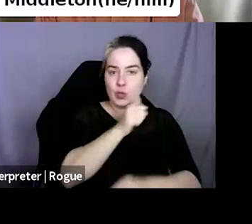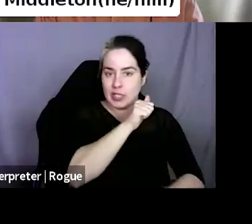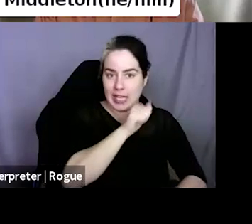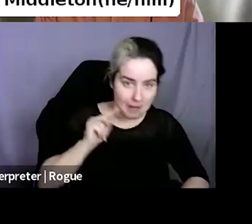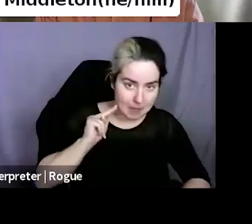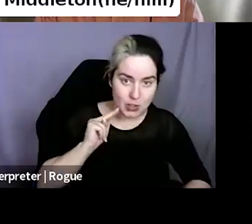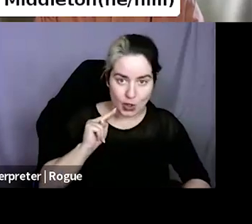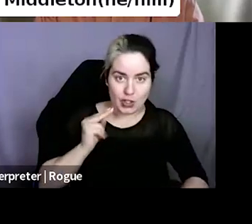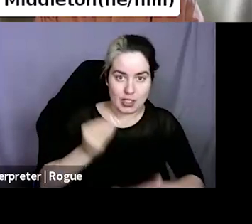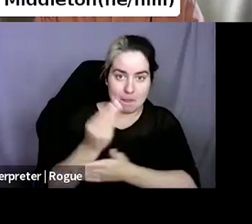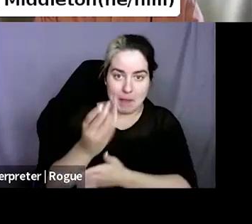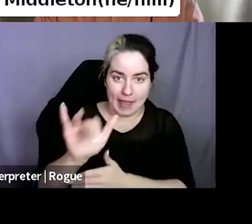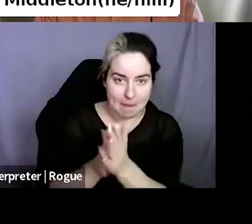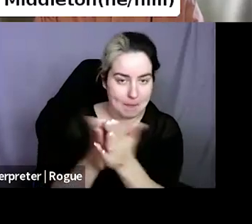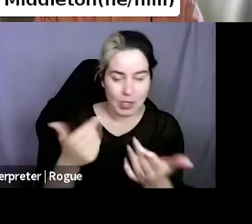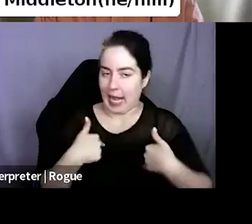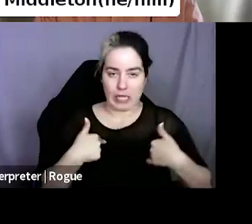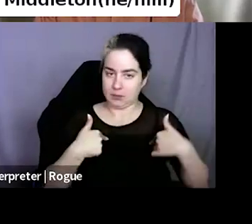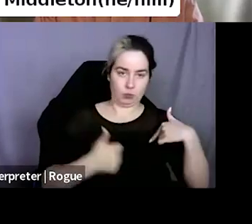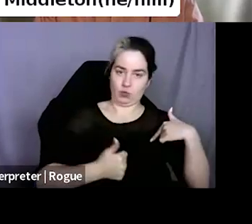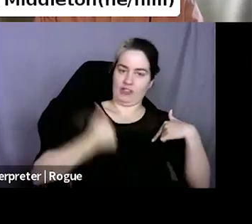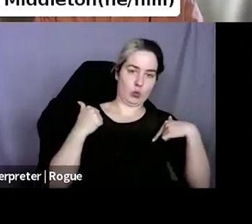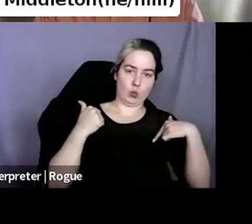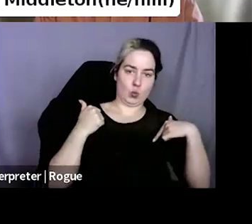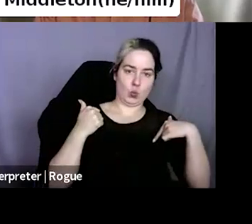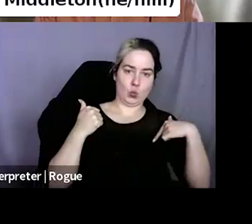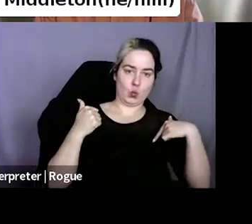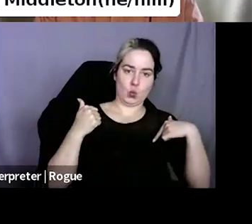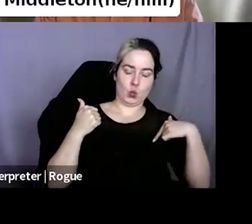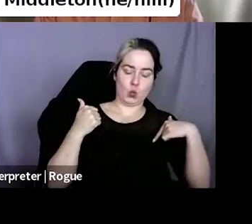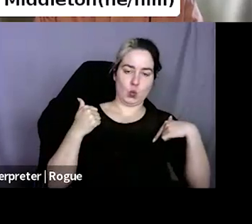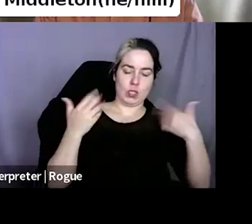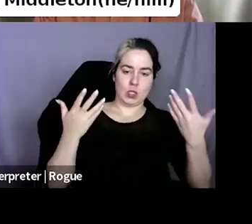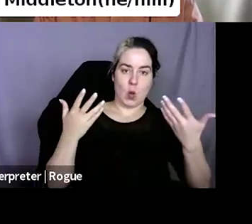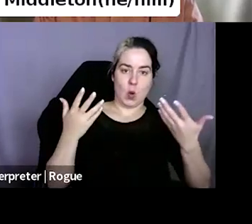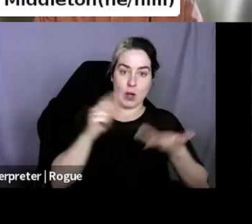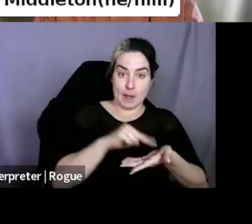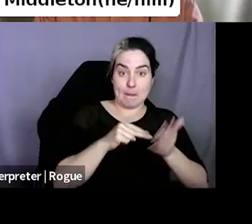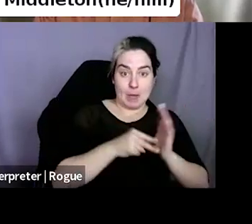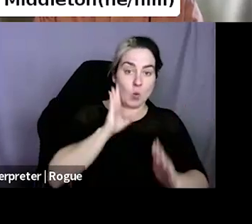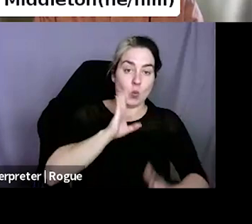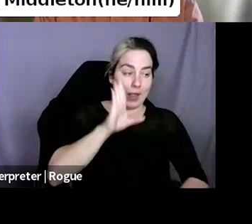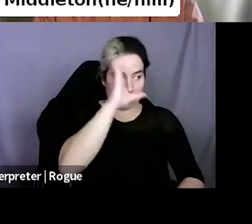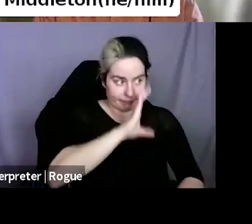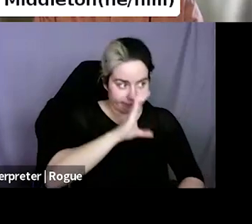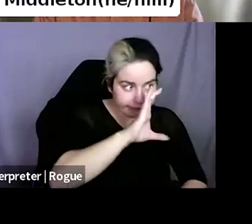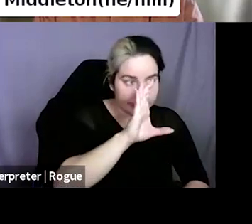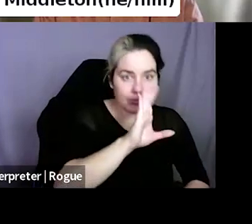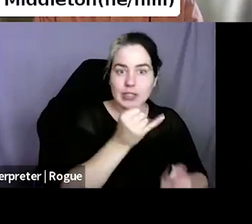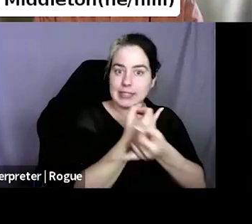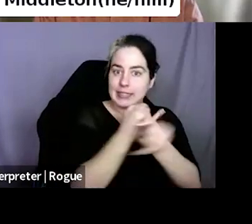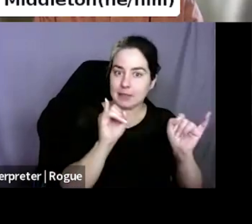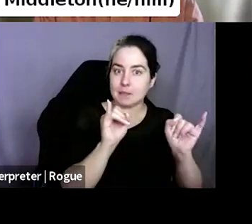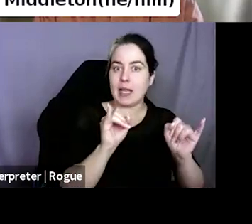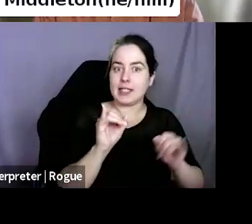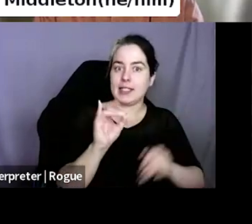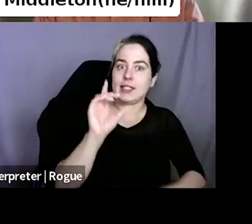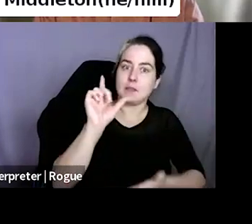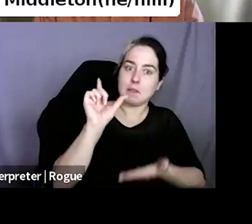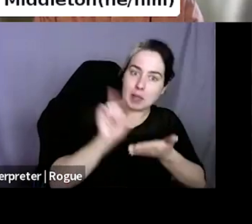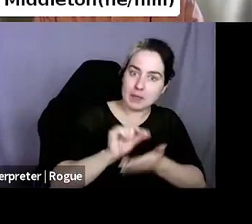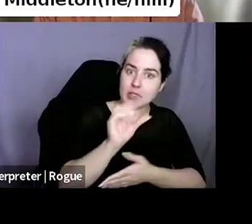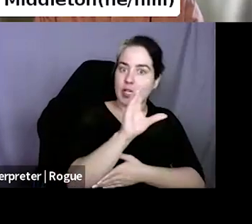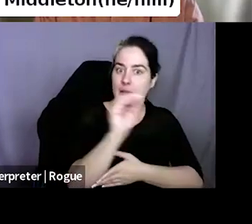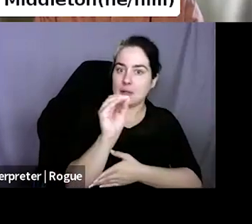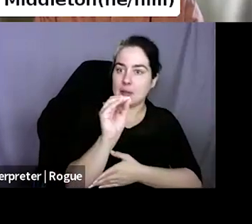won't do. Um, so people look for books with us that are indie presses that I